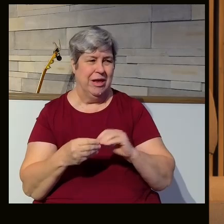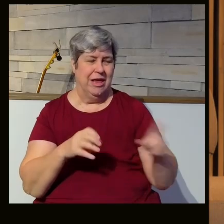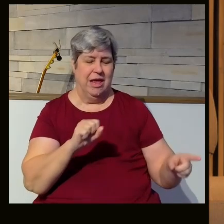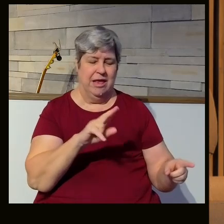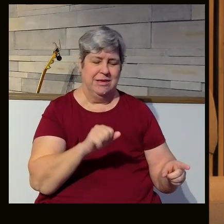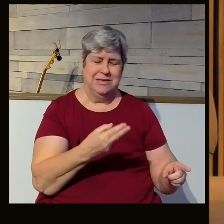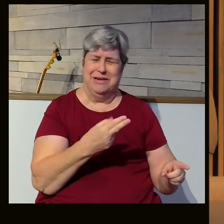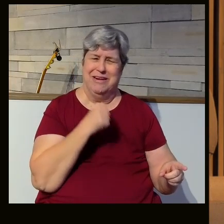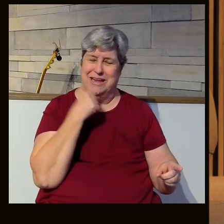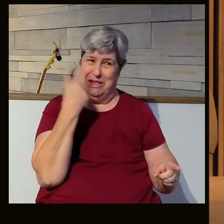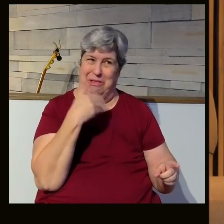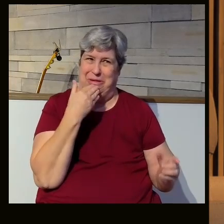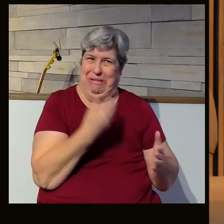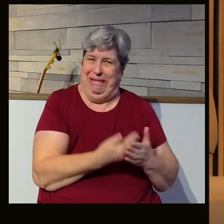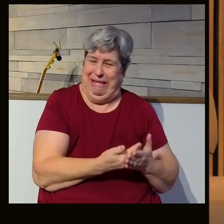doesn't come across very well?